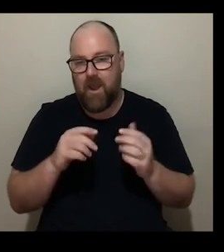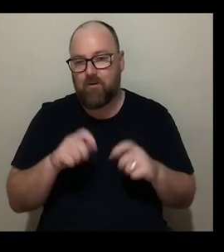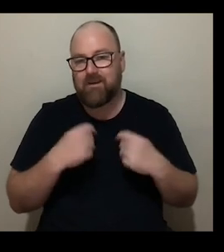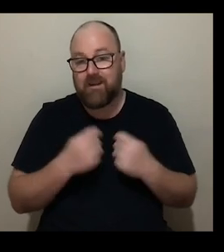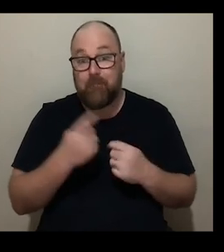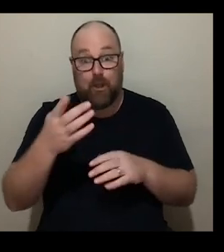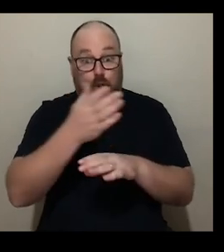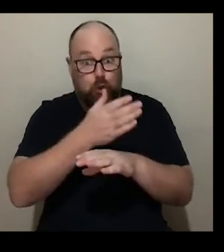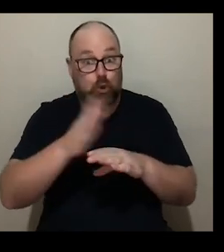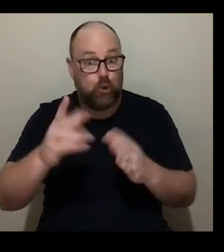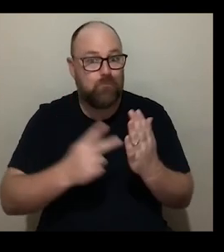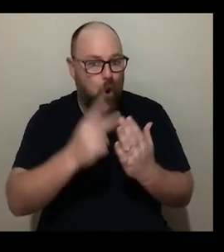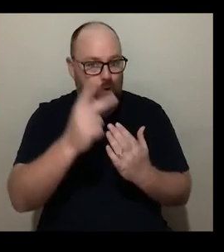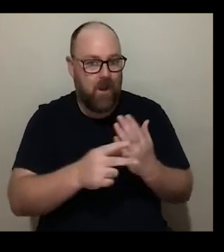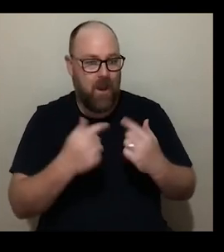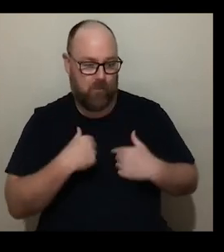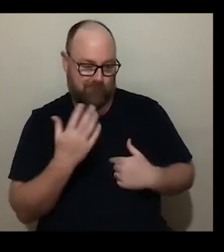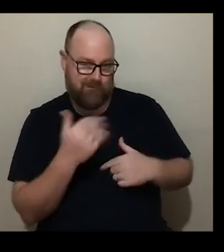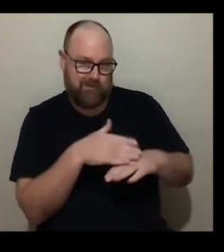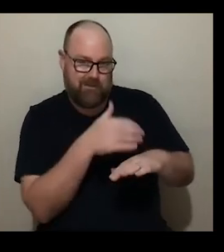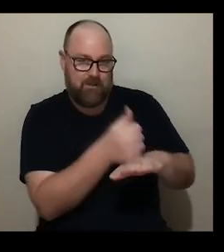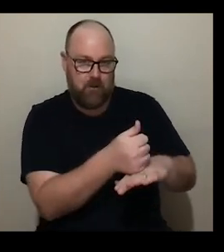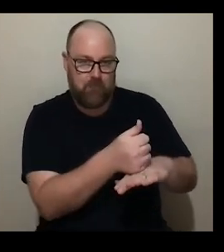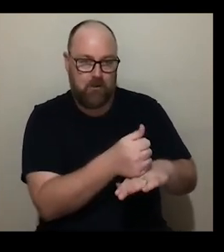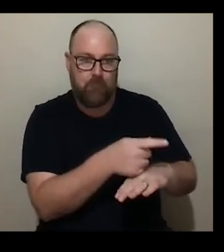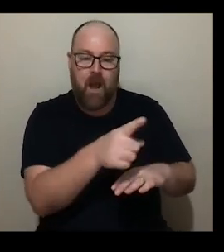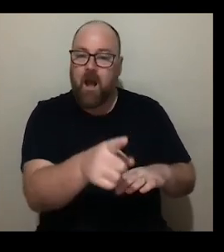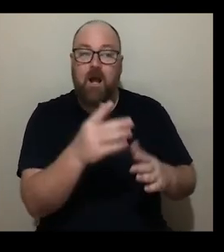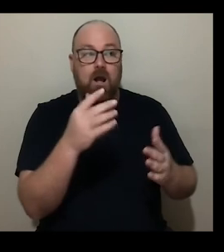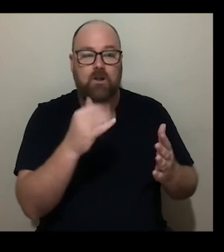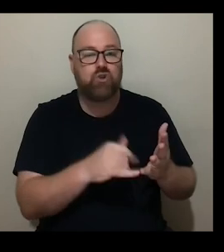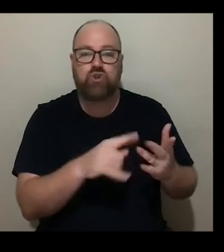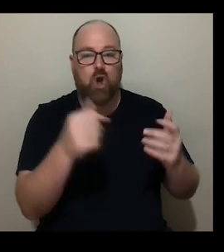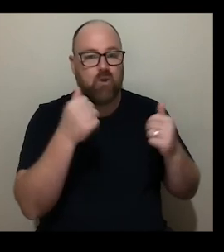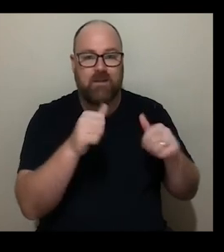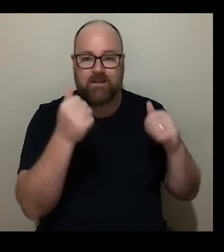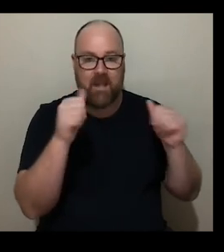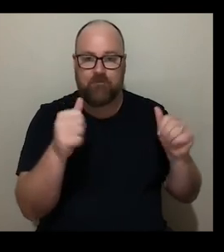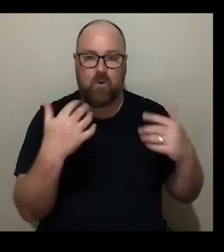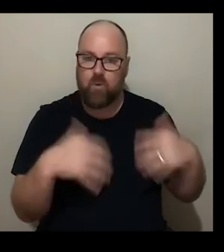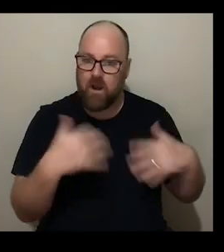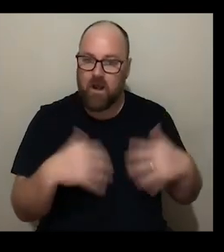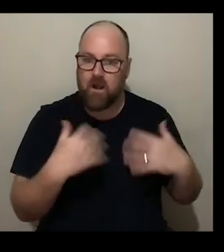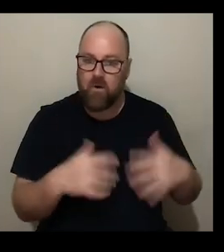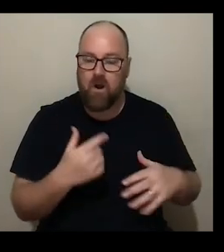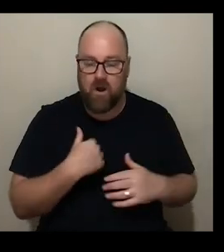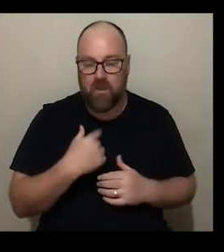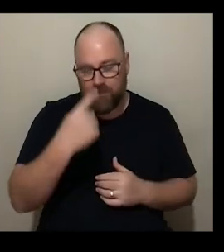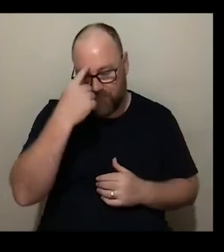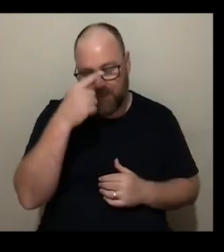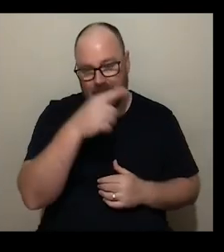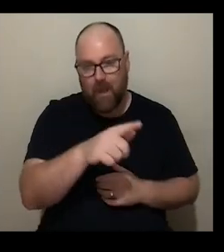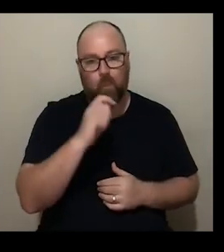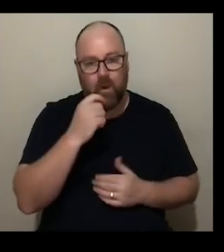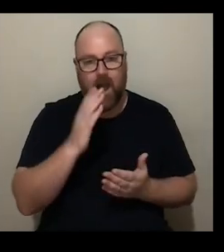which we've introduced for this exhibition but which has been so successful that i've got every confidence that it's going to actually um